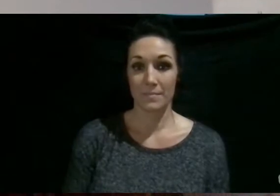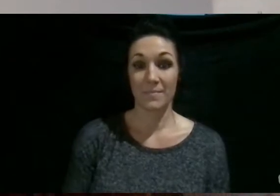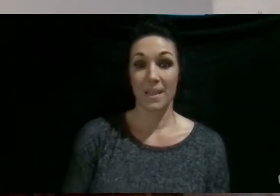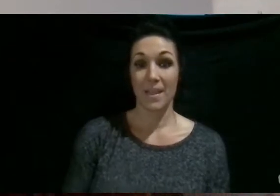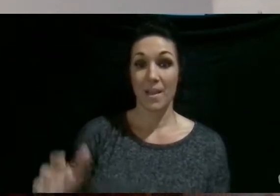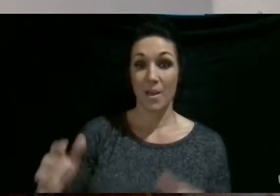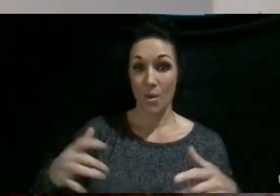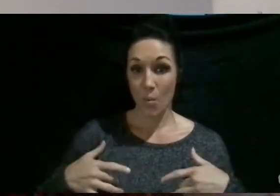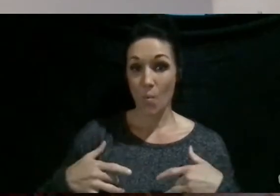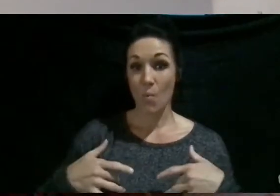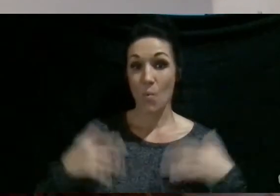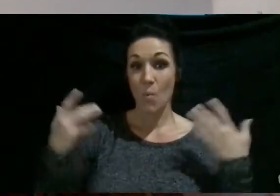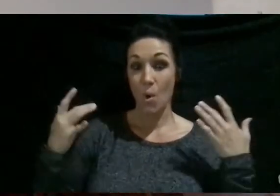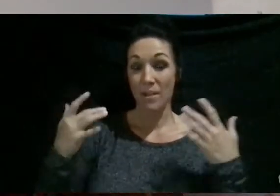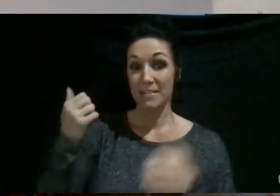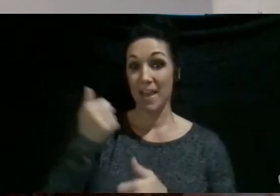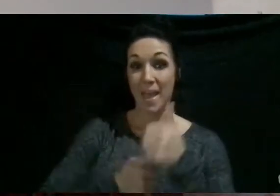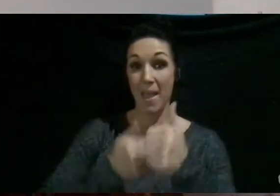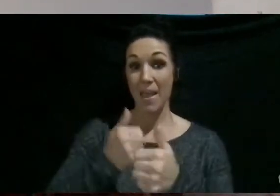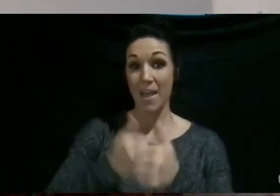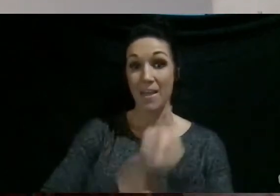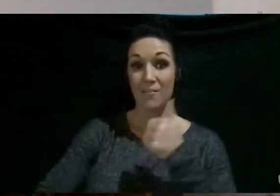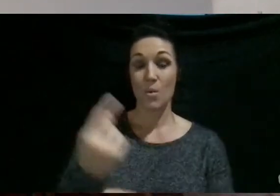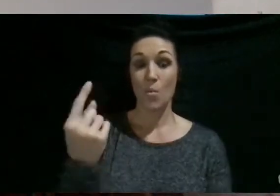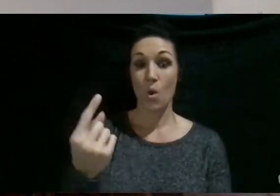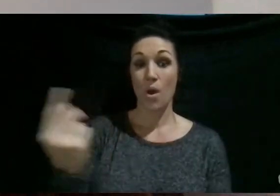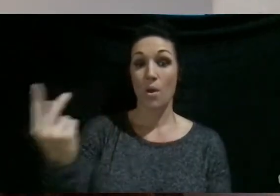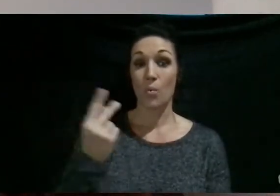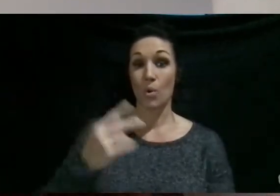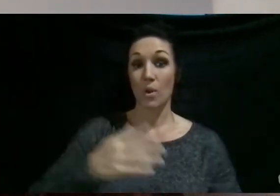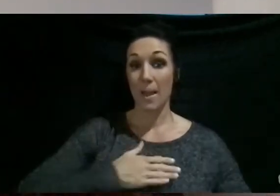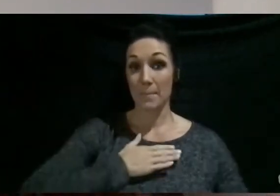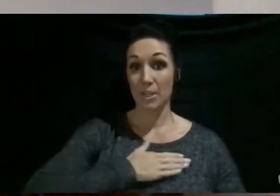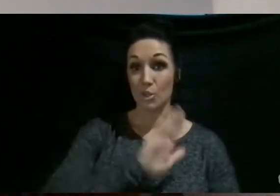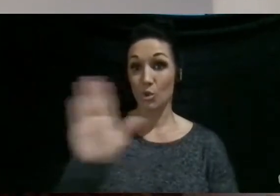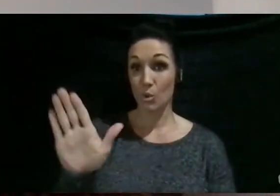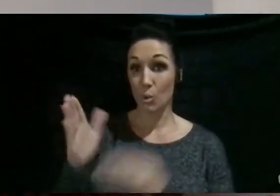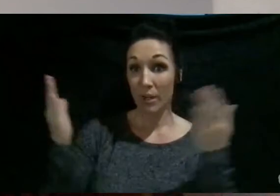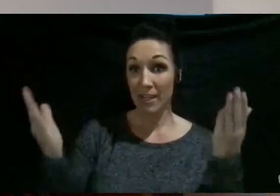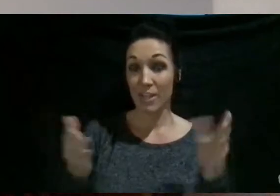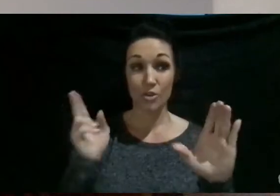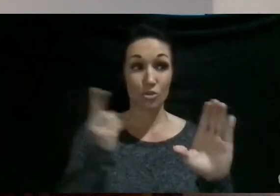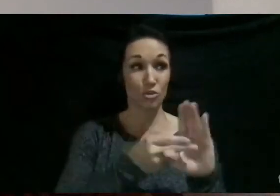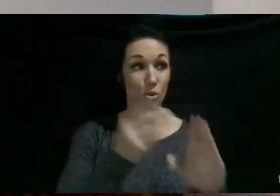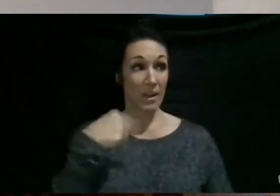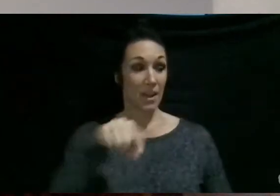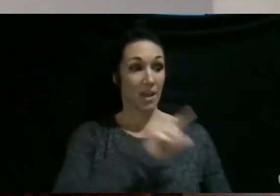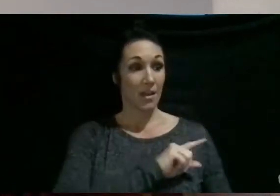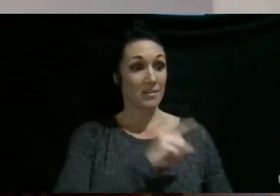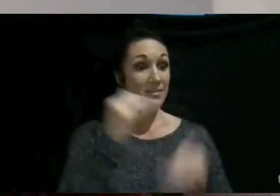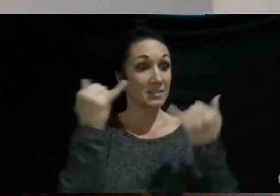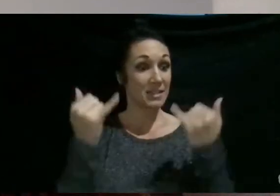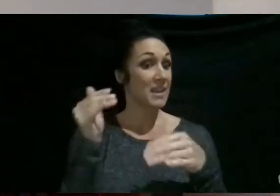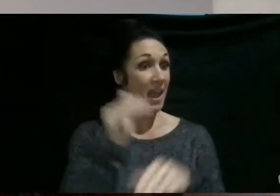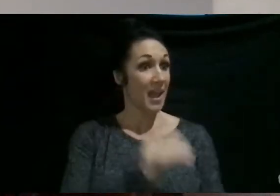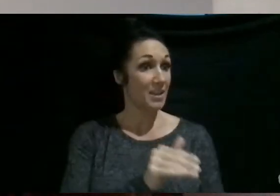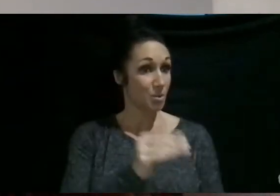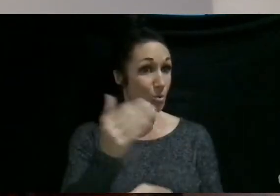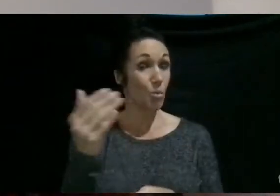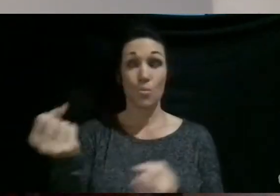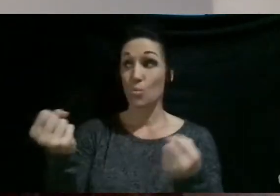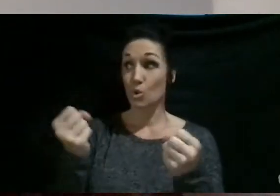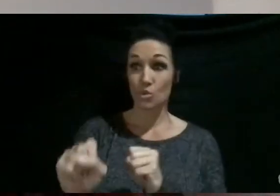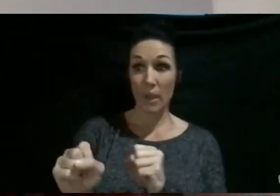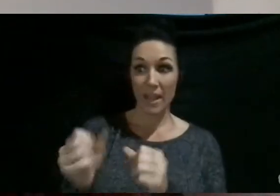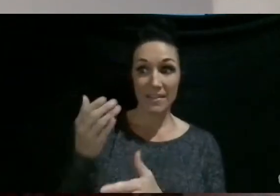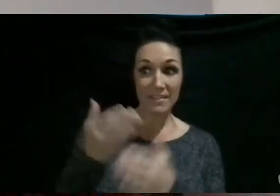What's up, everybody? We are so glad that you are here joining us tonight. We're trying something new tonight, and I'm really excited